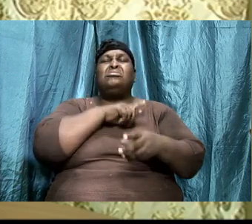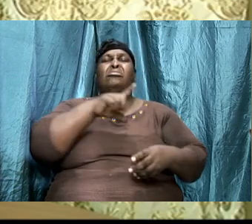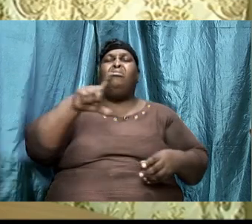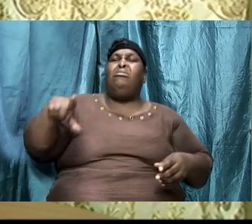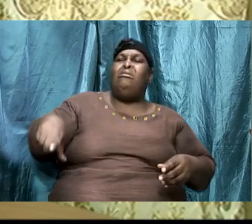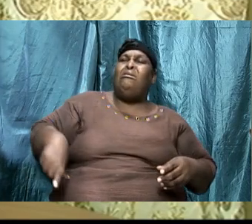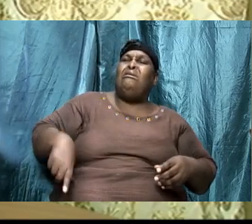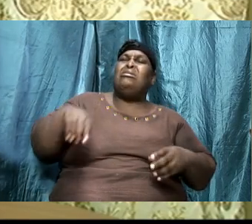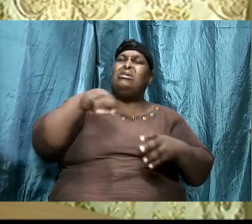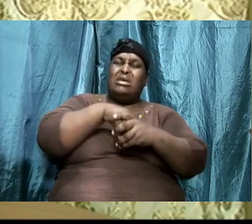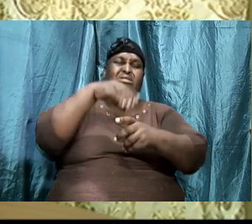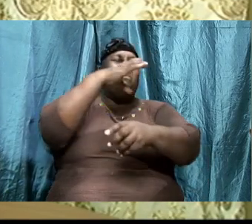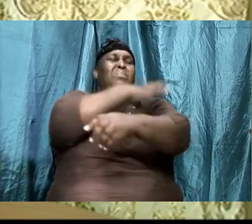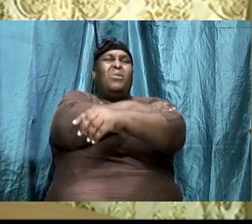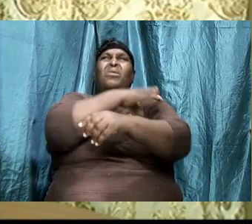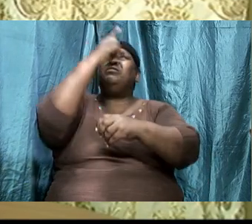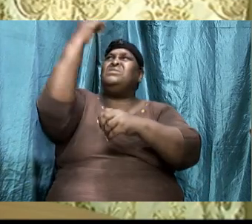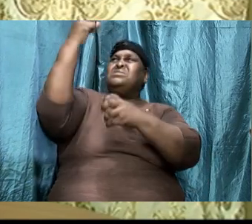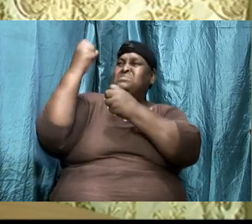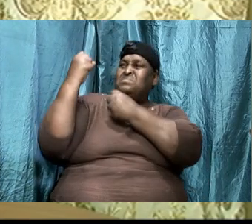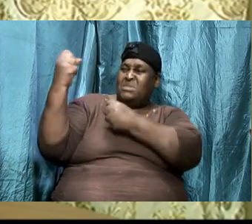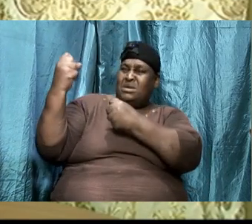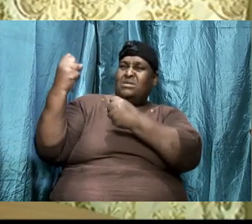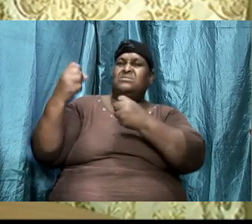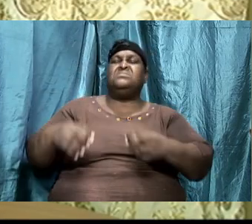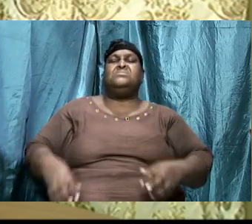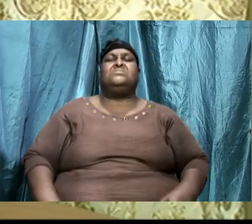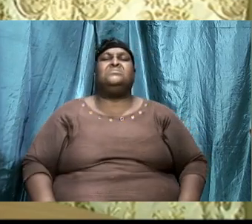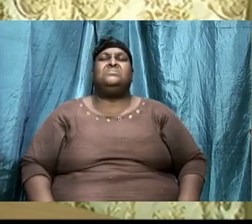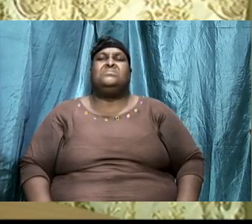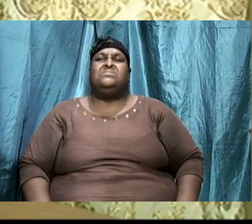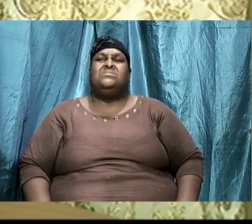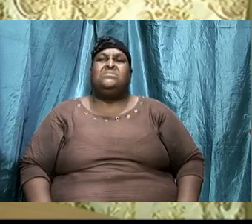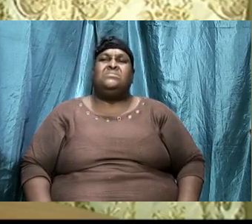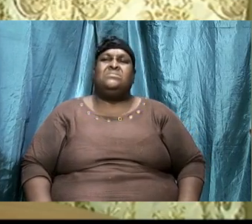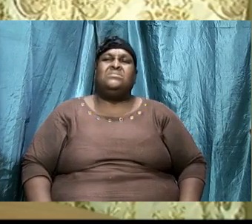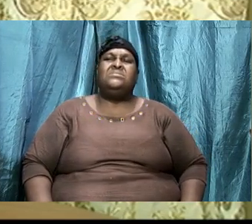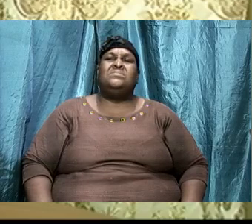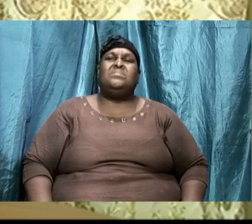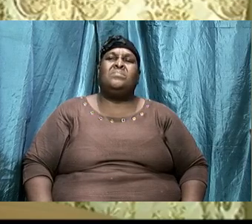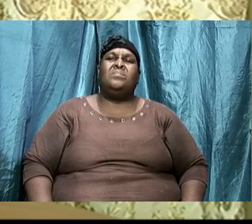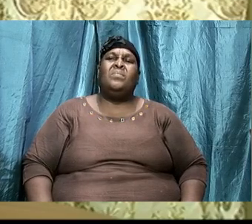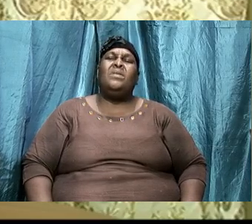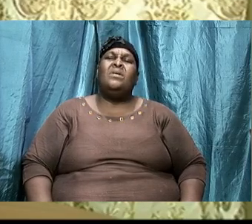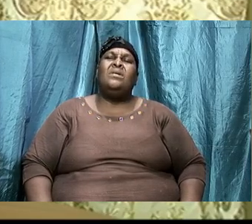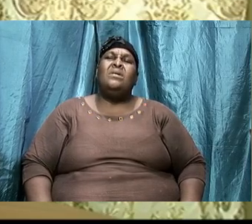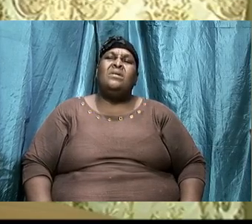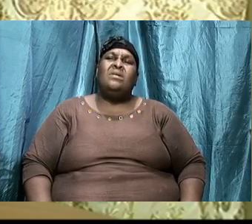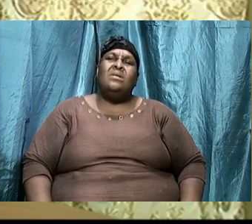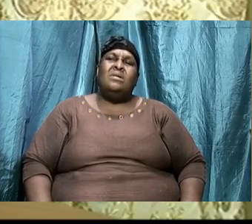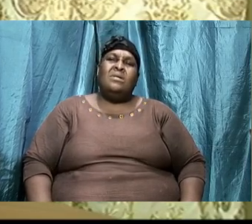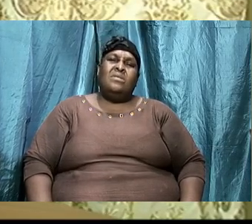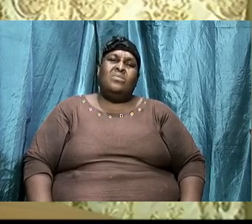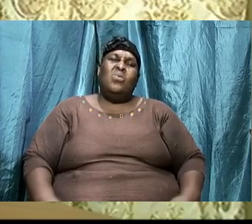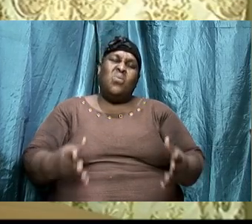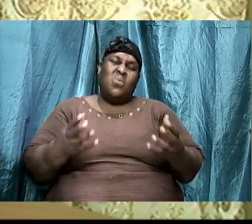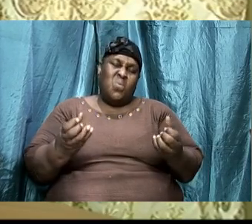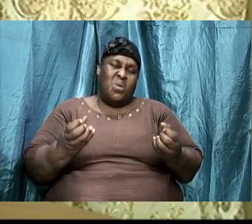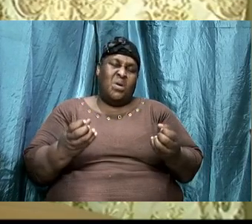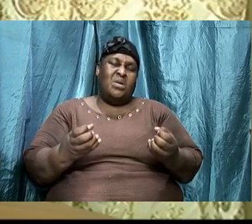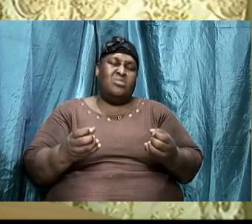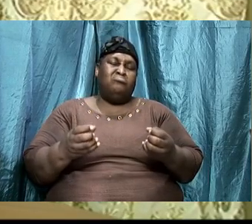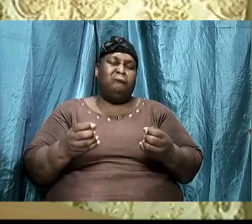and in the power of his might. And I want to read some different rendering for us, for us to get the